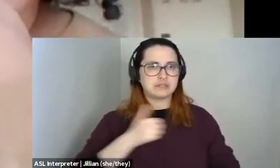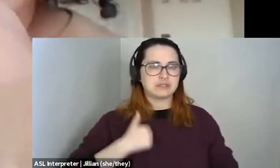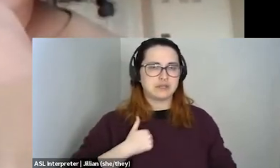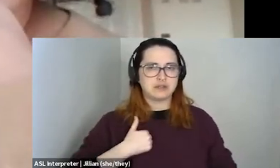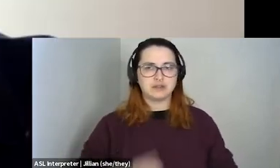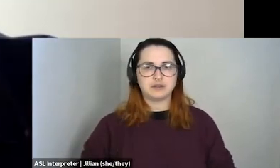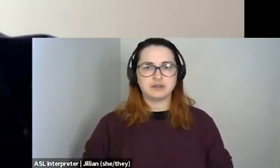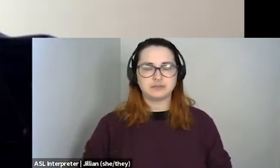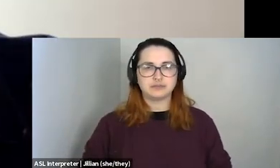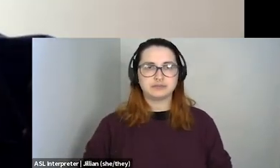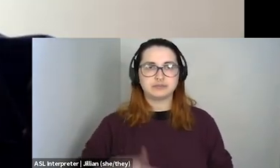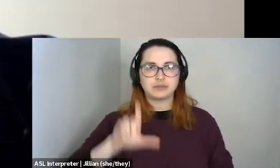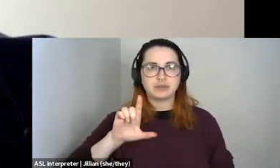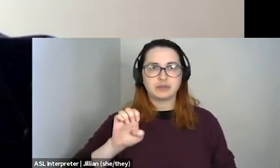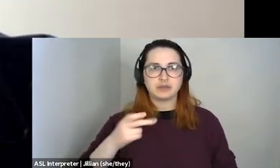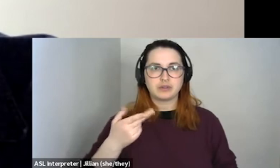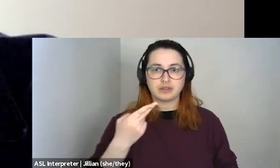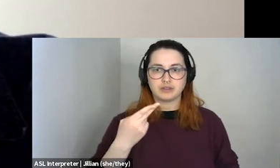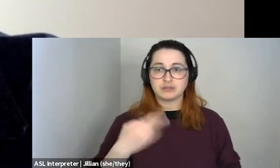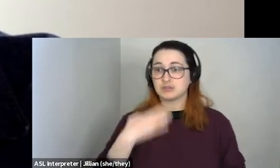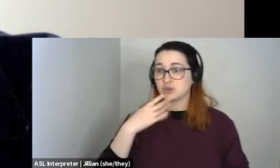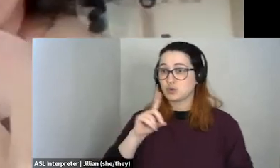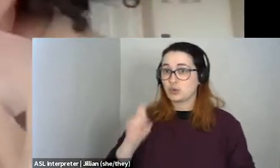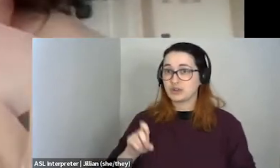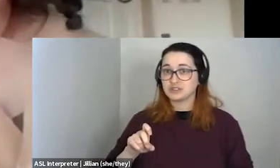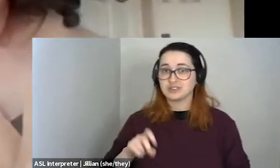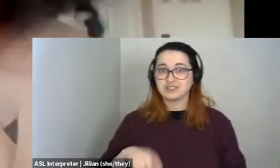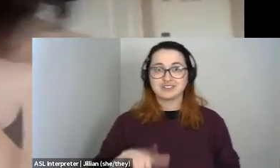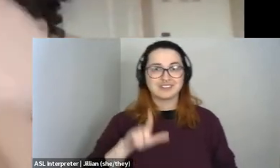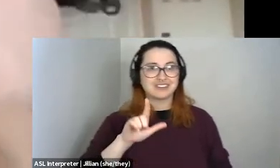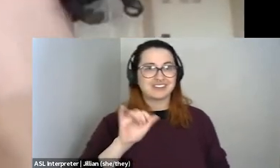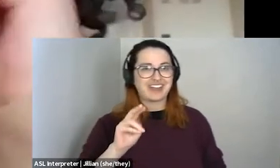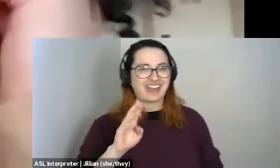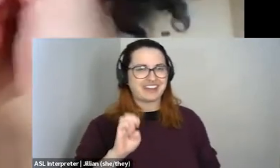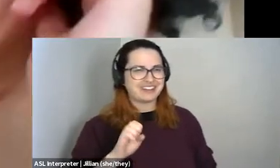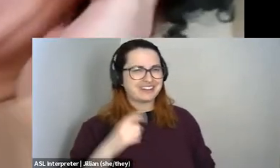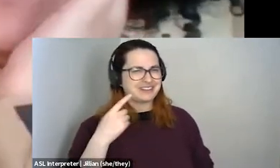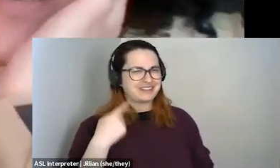That's a great question. I feel like Gary would be able to answer this question.